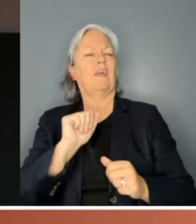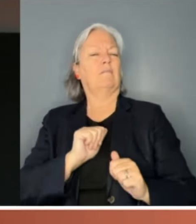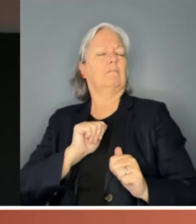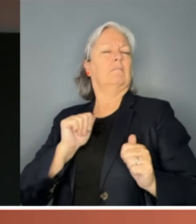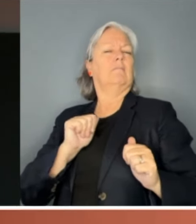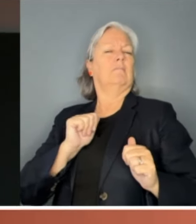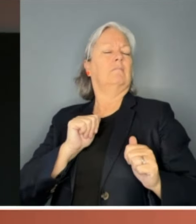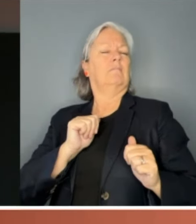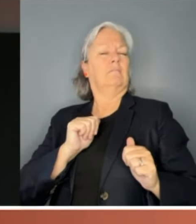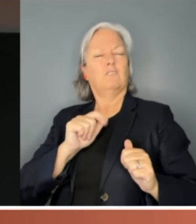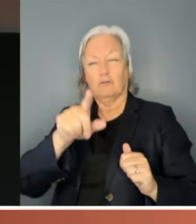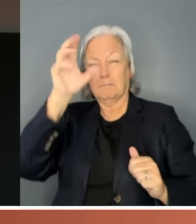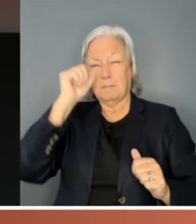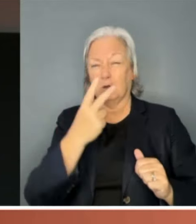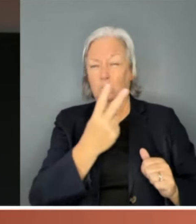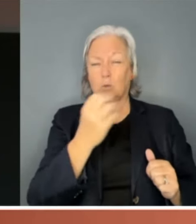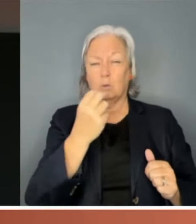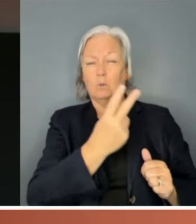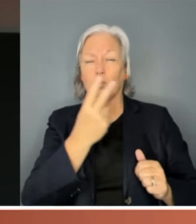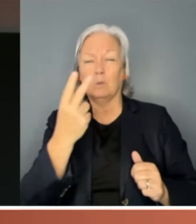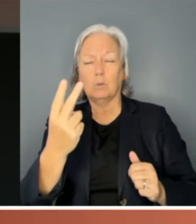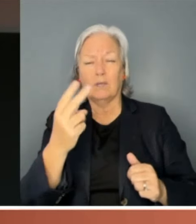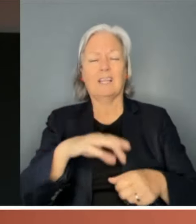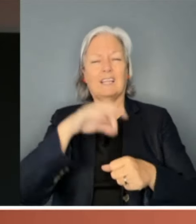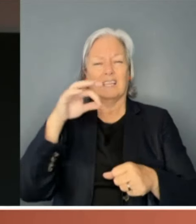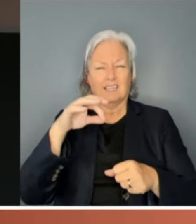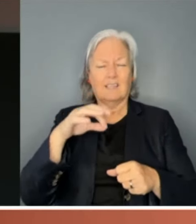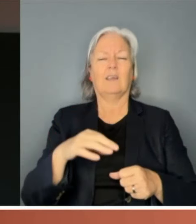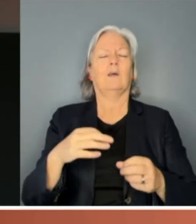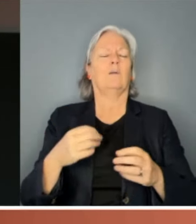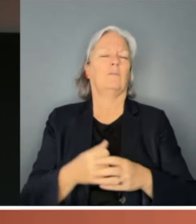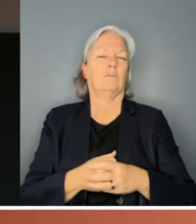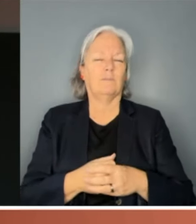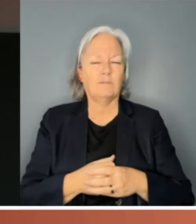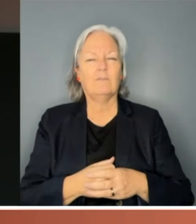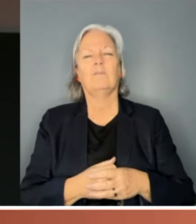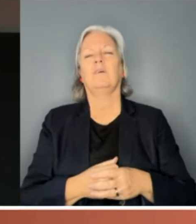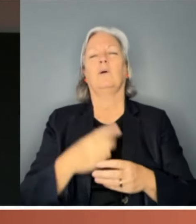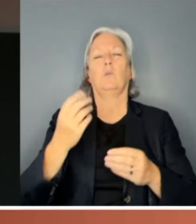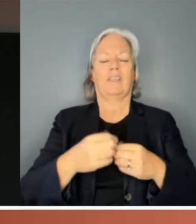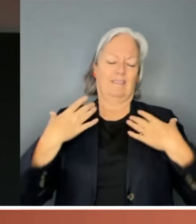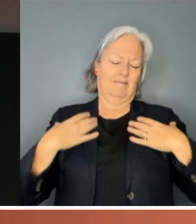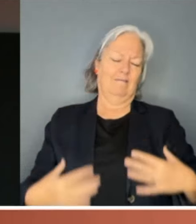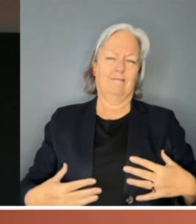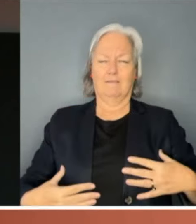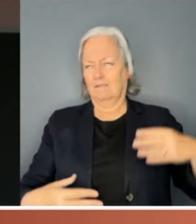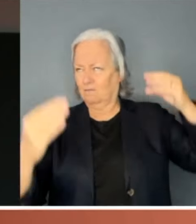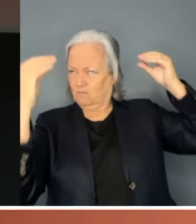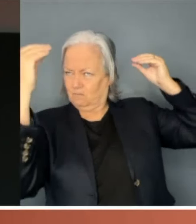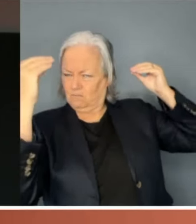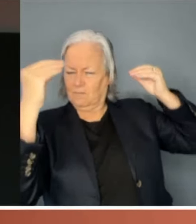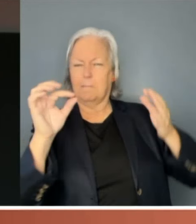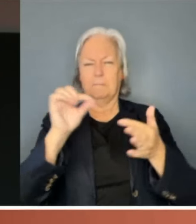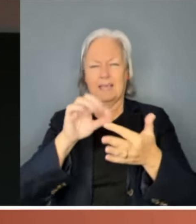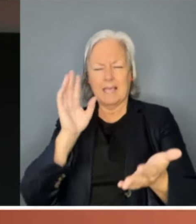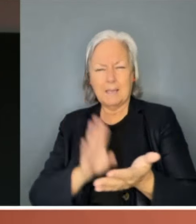You might recall the 2022 election was a daily bloke fest. High viz, hard hats, PMs and would-be